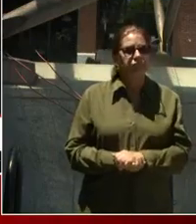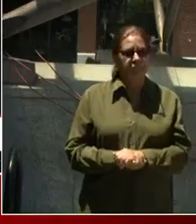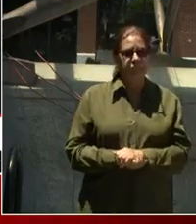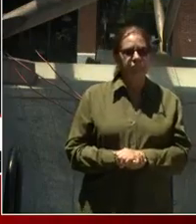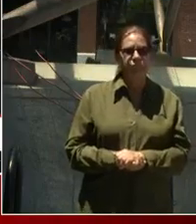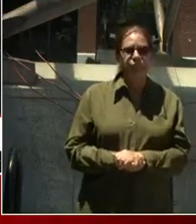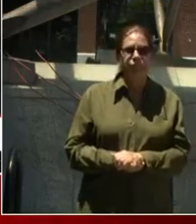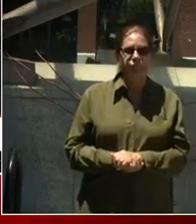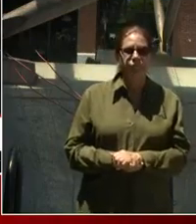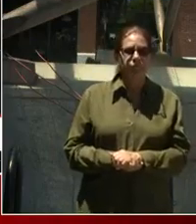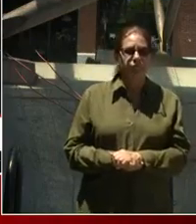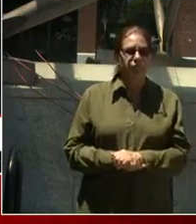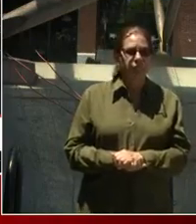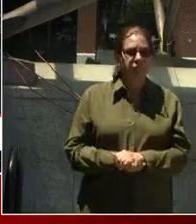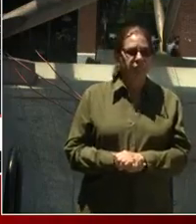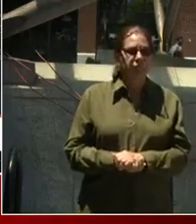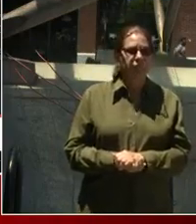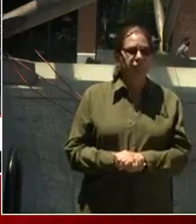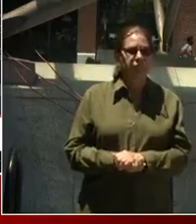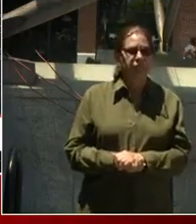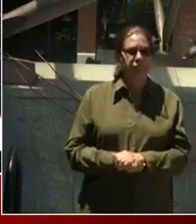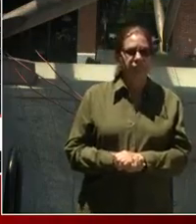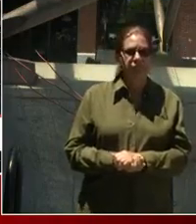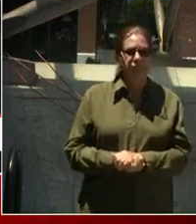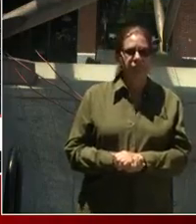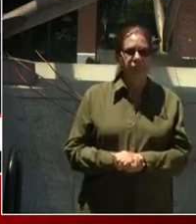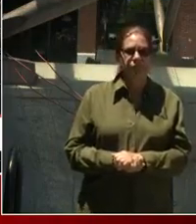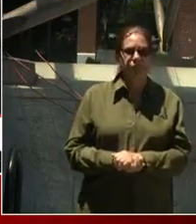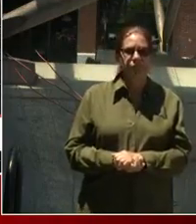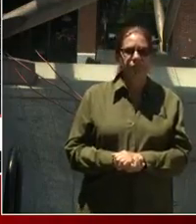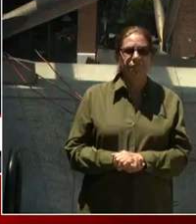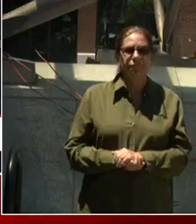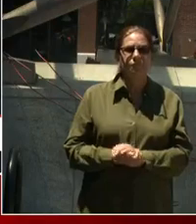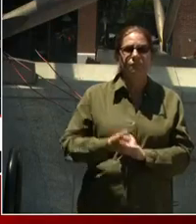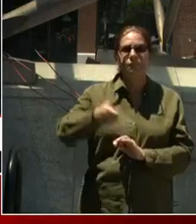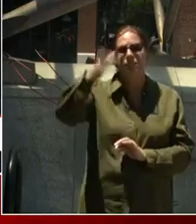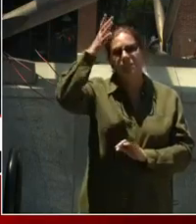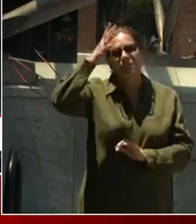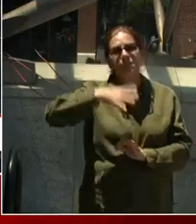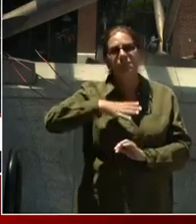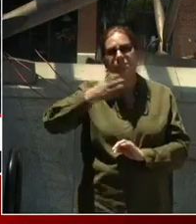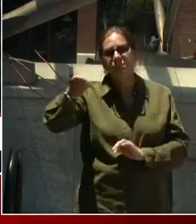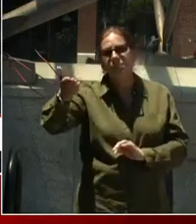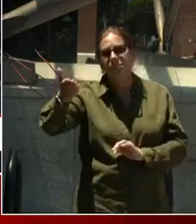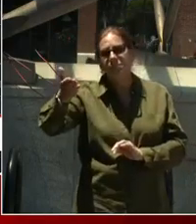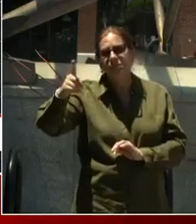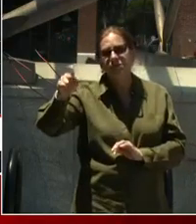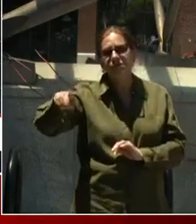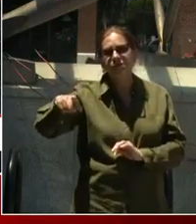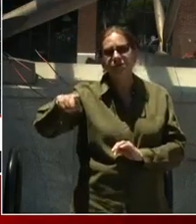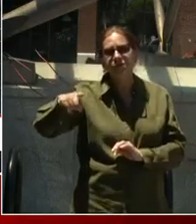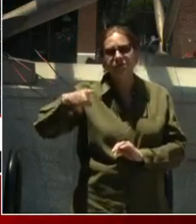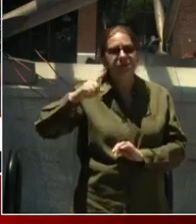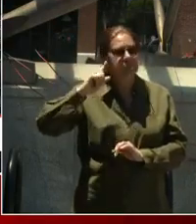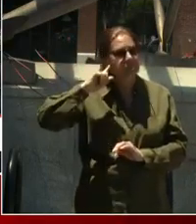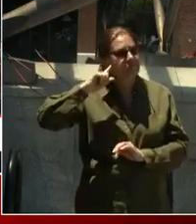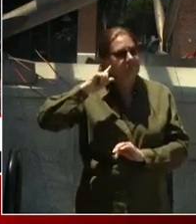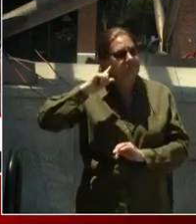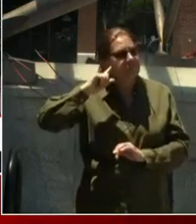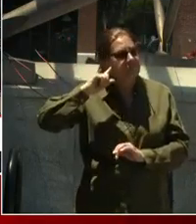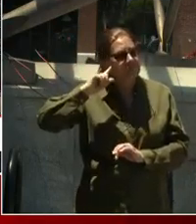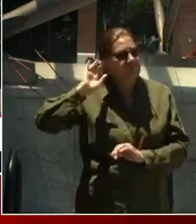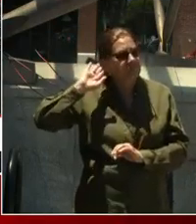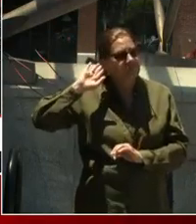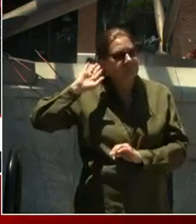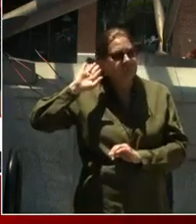second? Do a I got a question. Go ahead, sir. How do you know, ma'am? My name is Mr. Stainfield. I'm going be aware of the